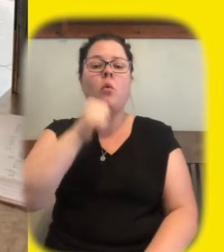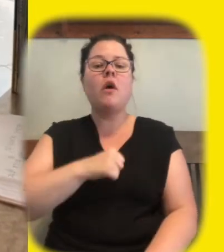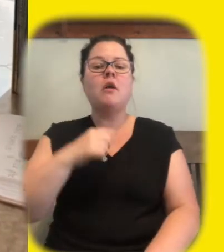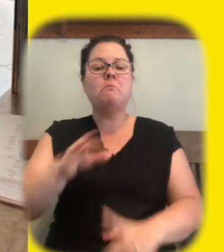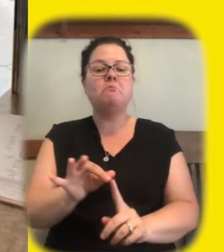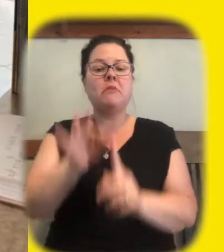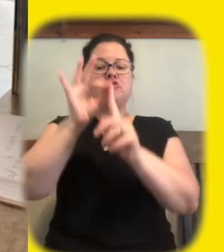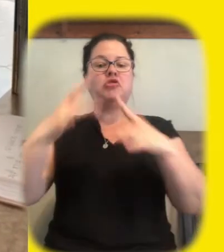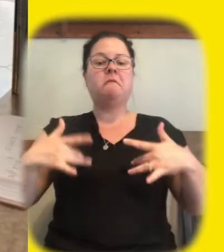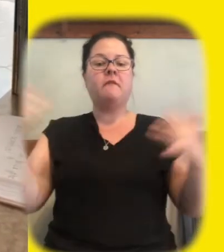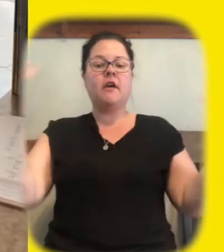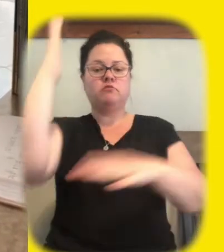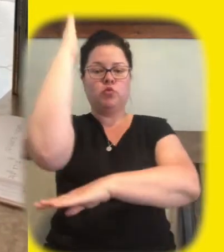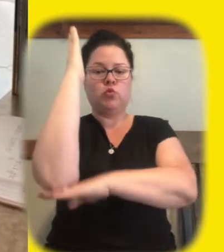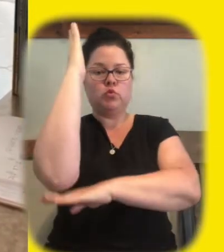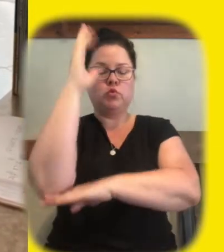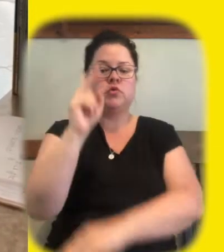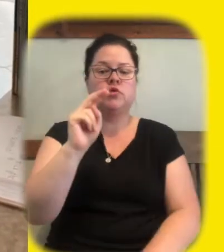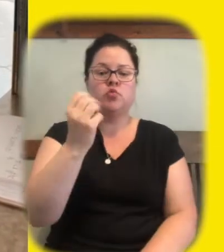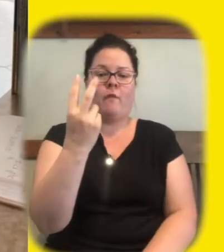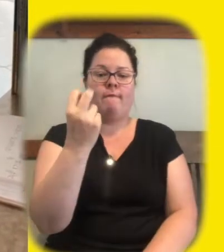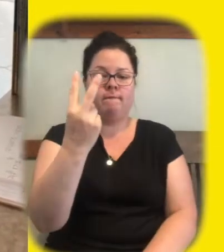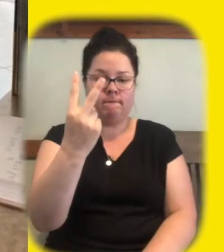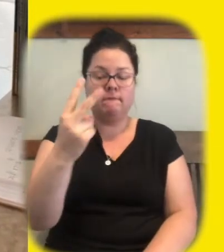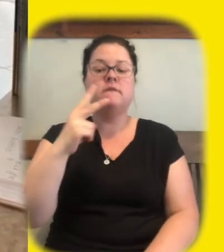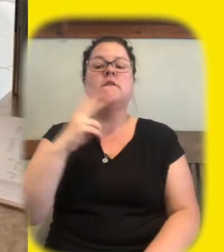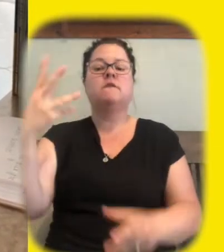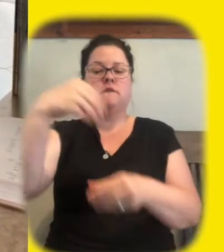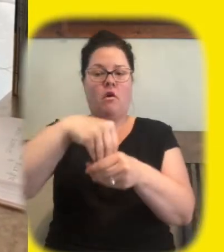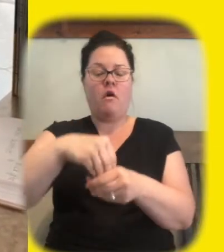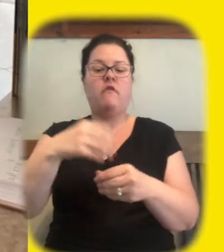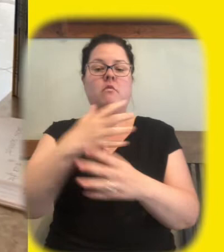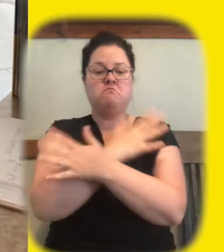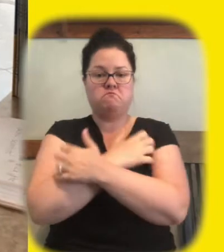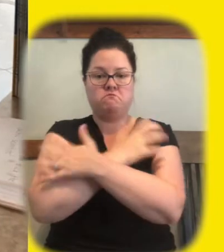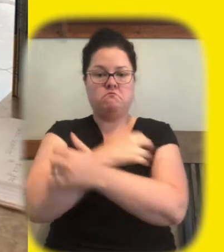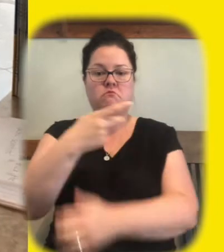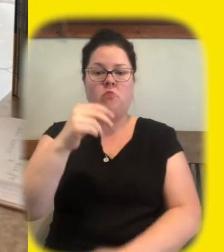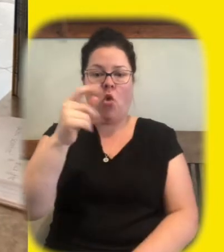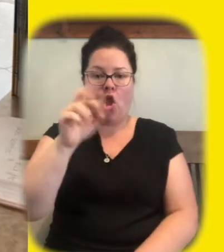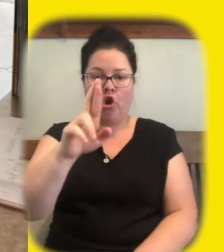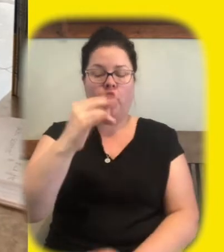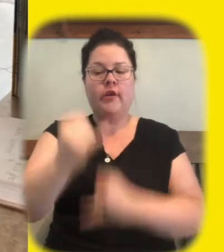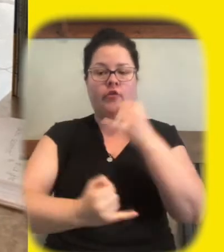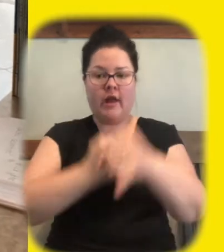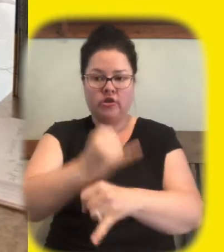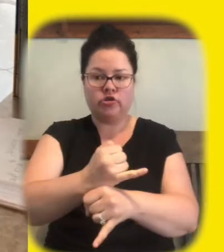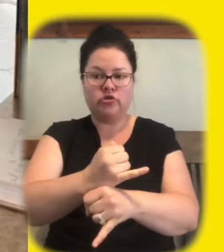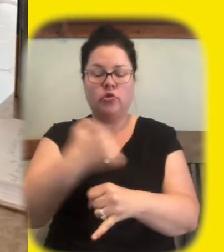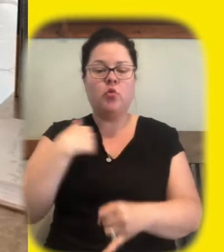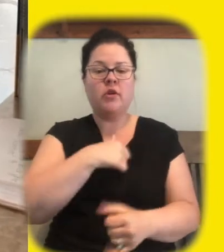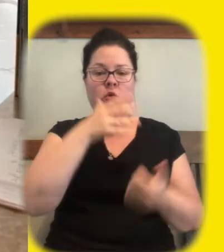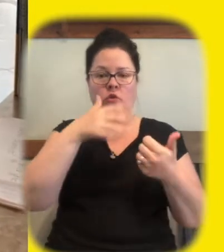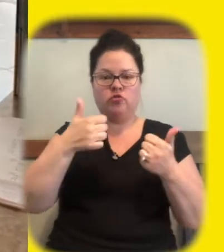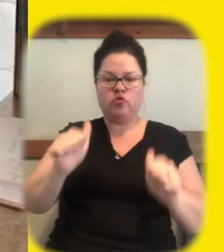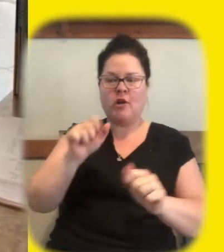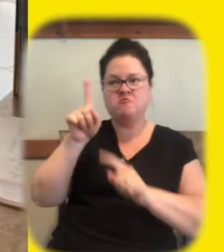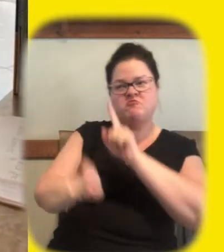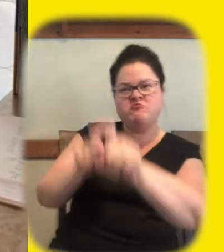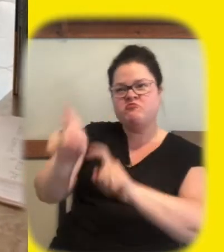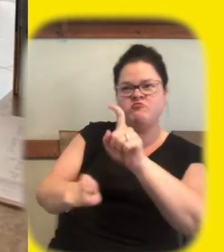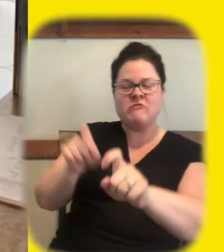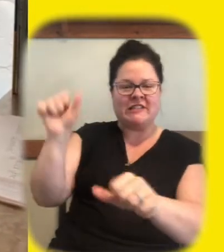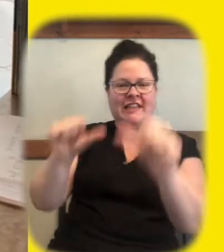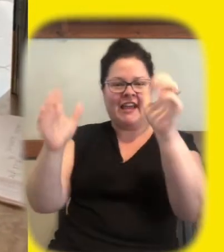with polar bears international and we are going to try and trick the arctic scientists with some hard questions